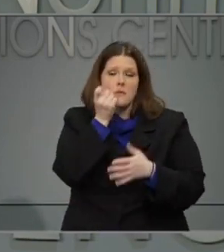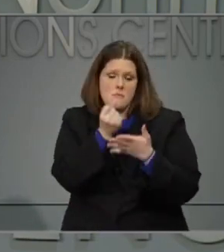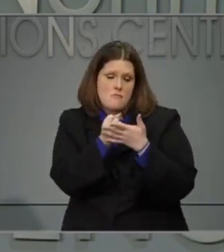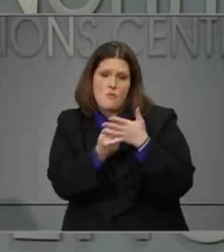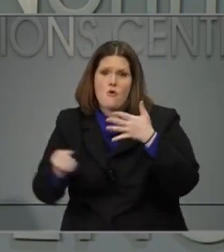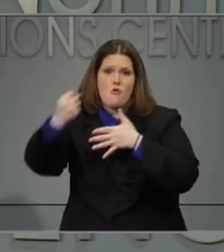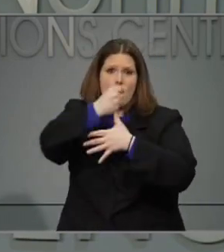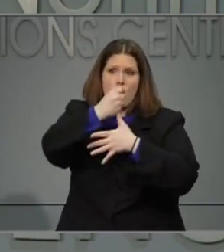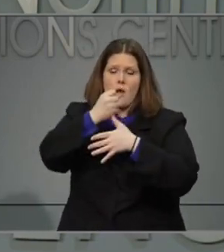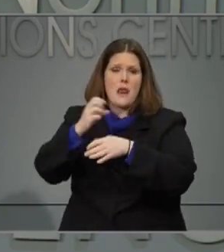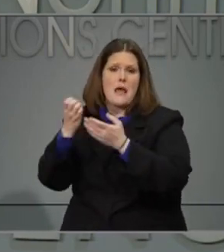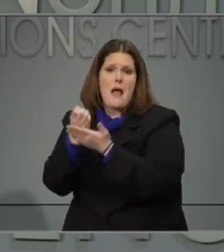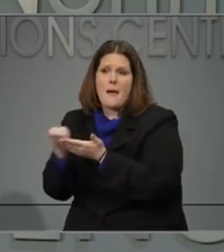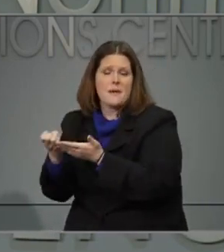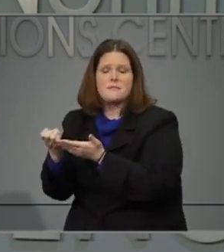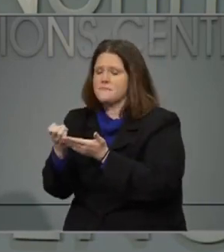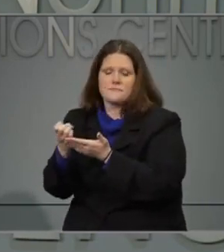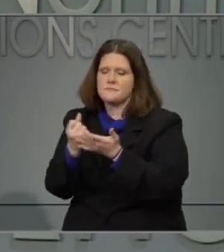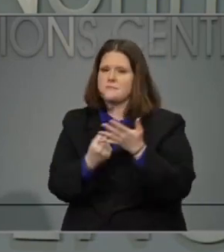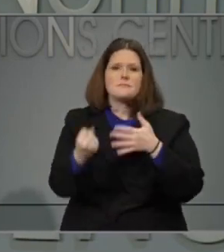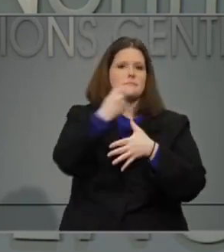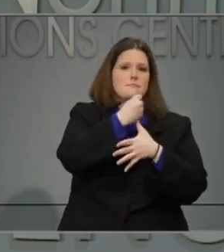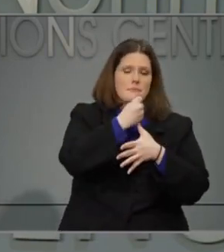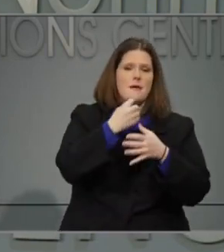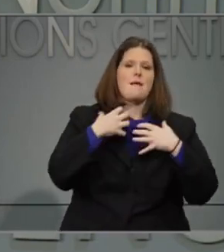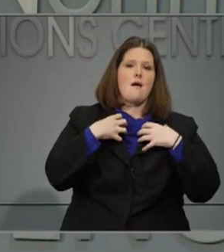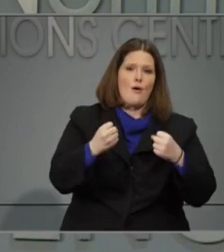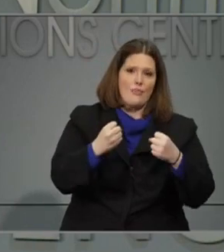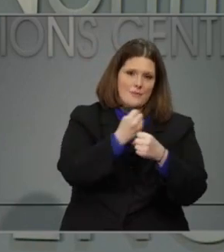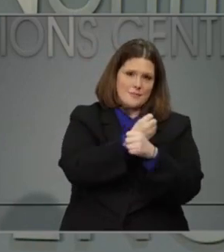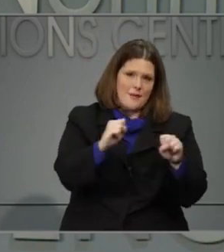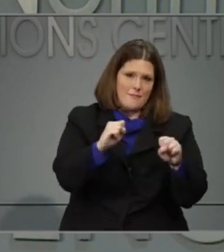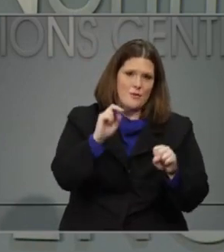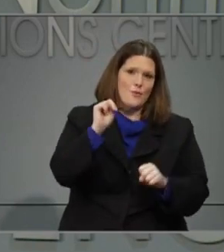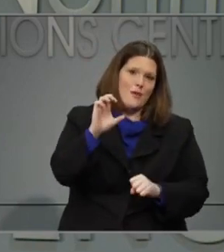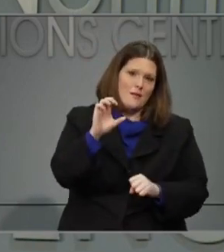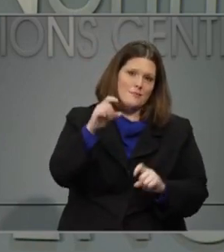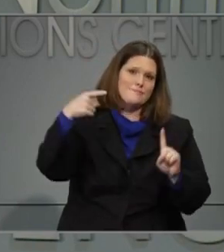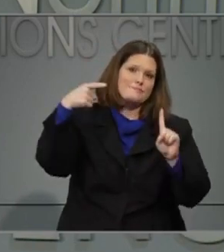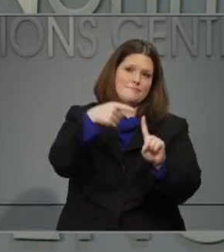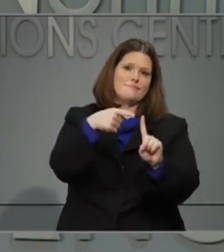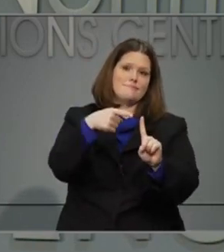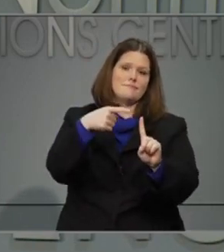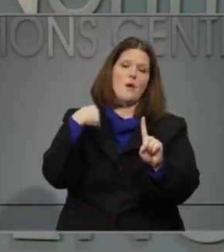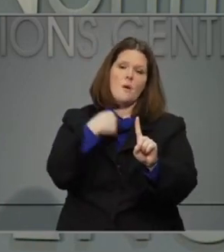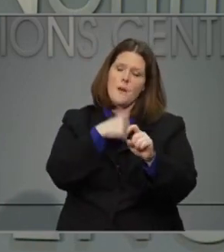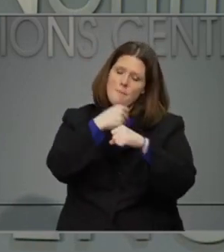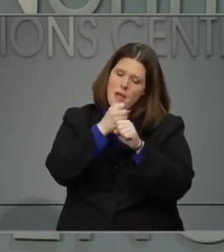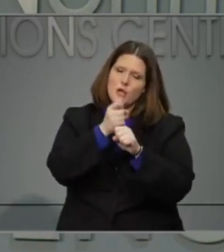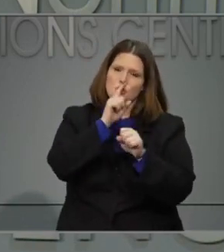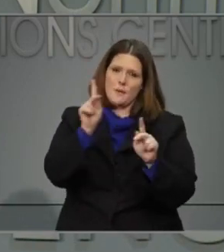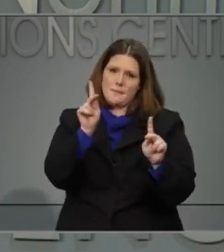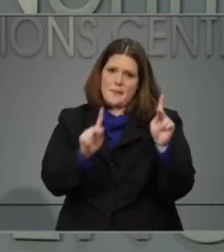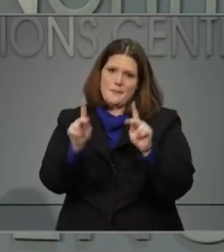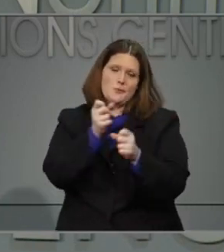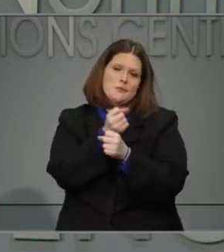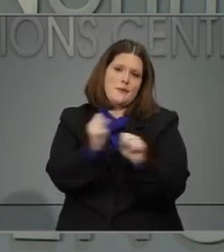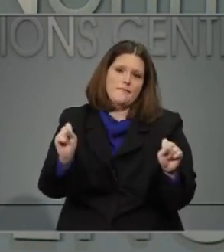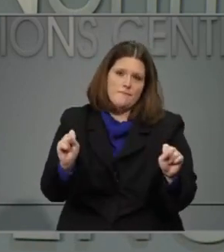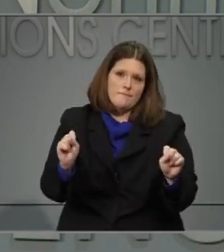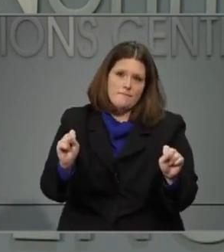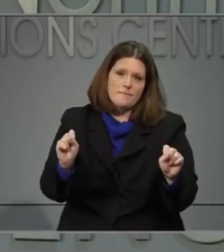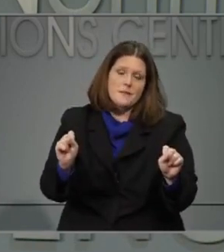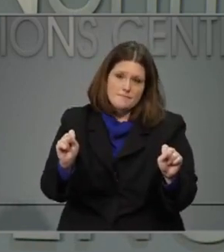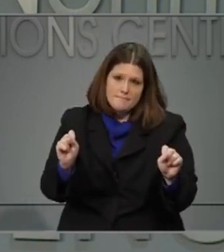public health and safety of North Carolinians and we have to make sure that things are safe. I'm very